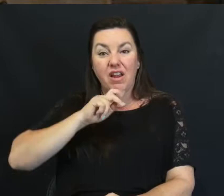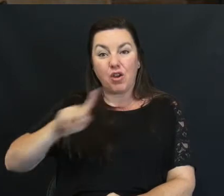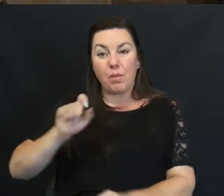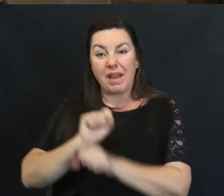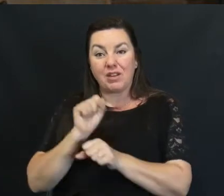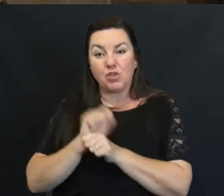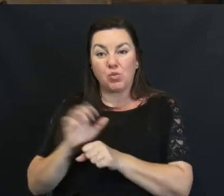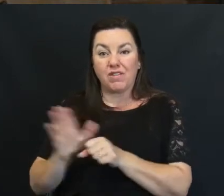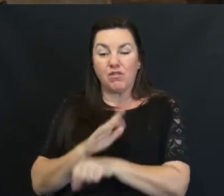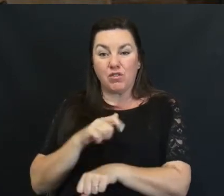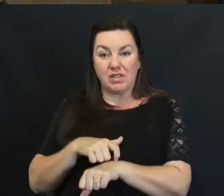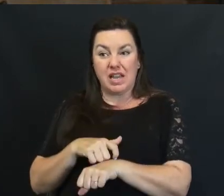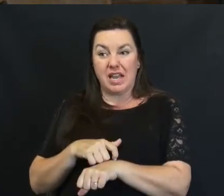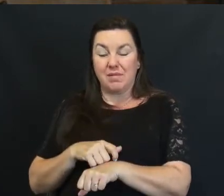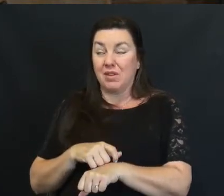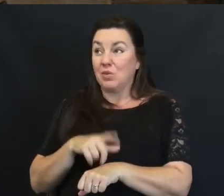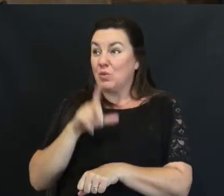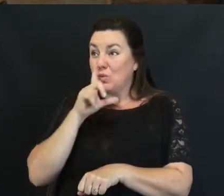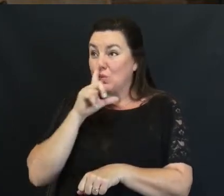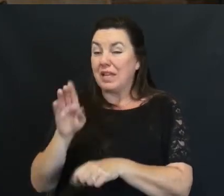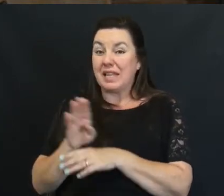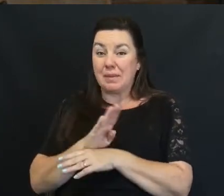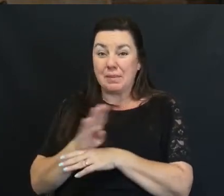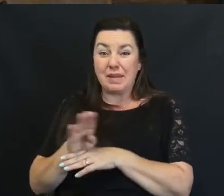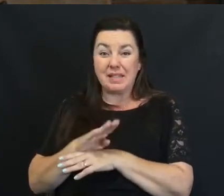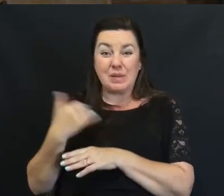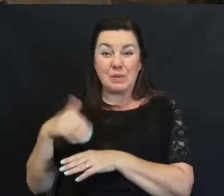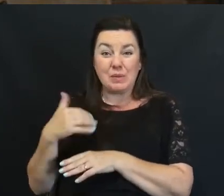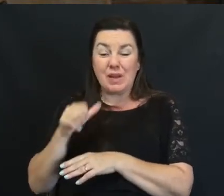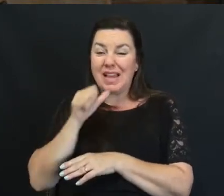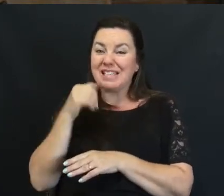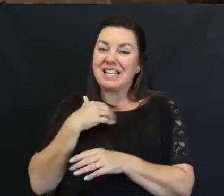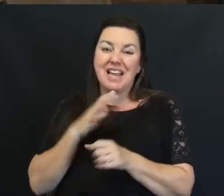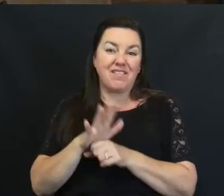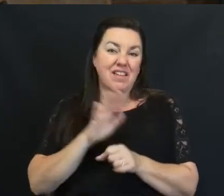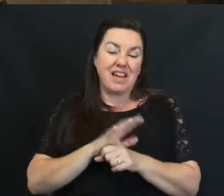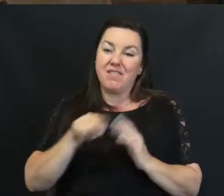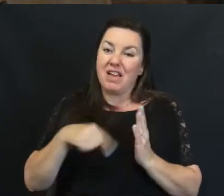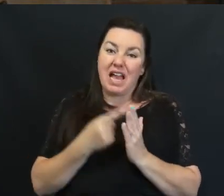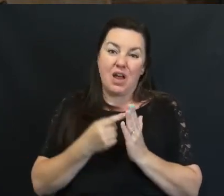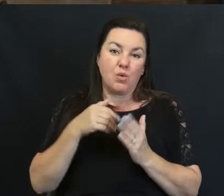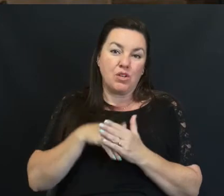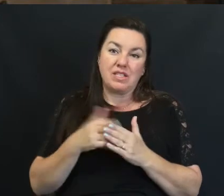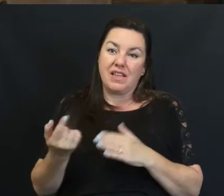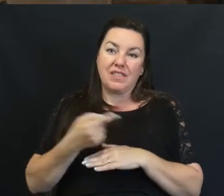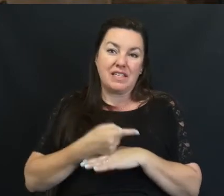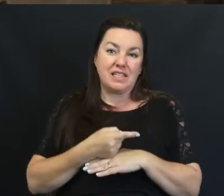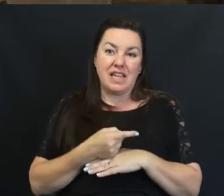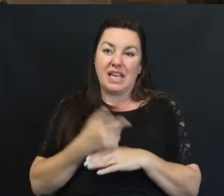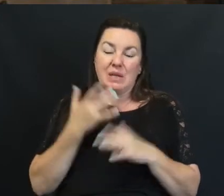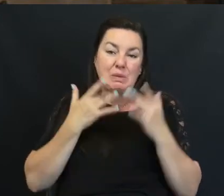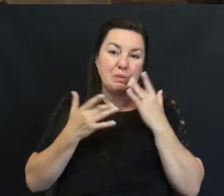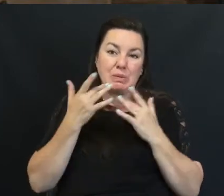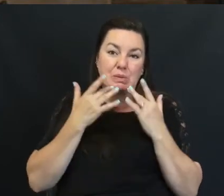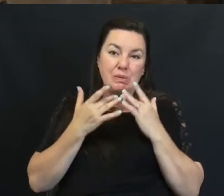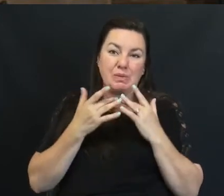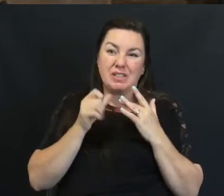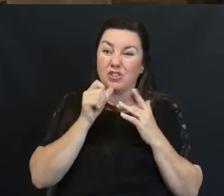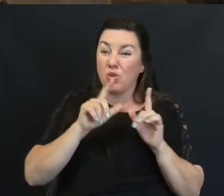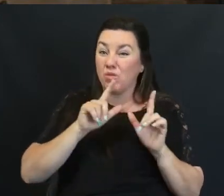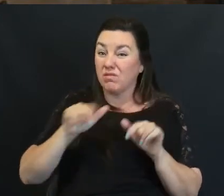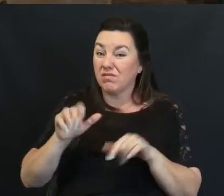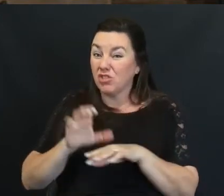I was really busy I just didn't have Enough hours in the day Soon we weren't Going to church